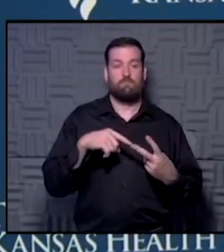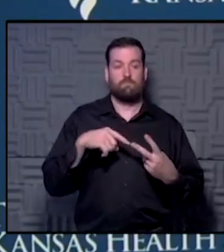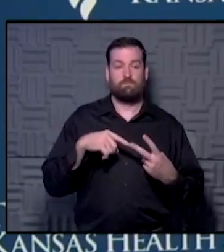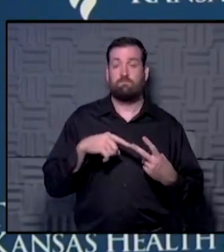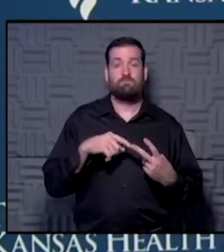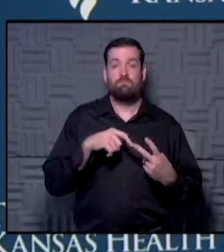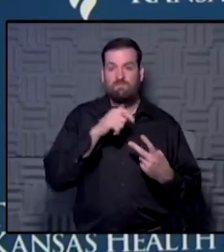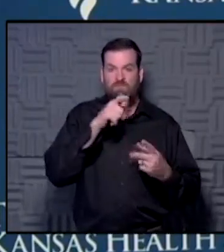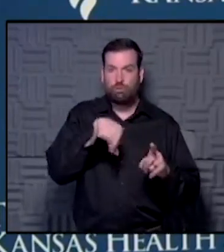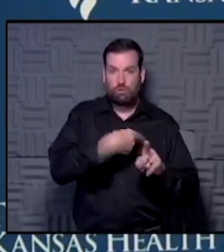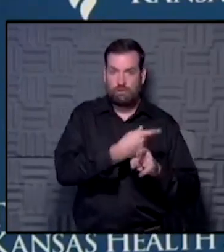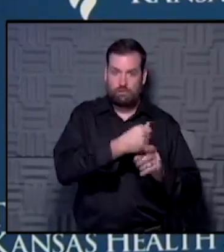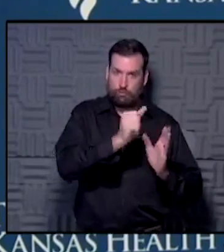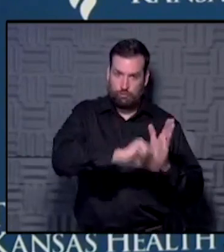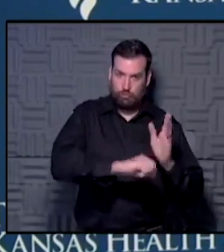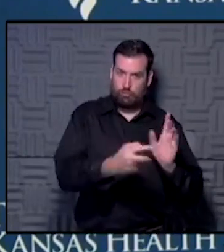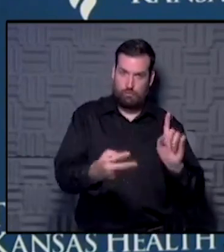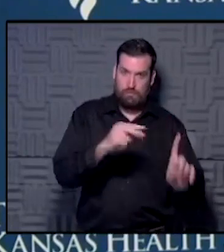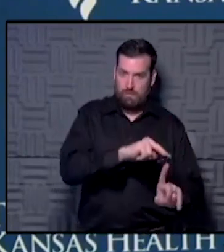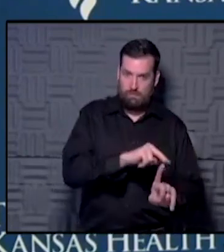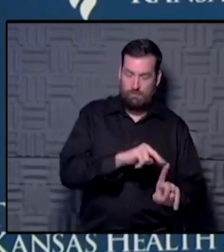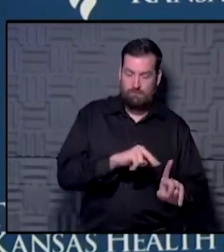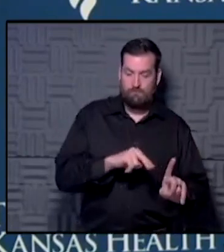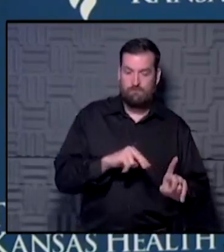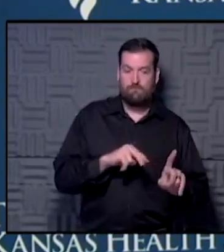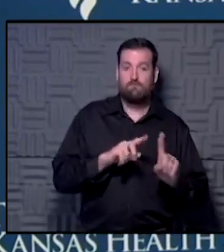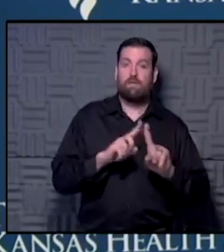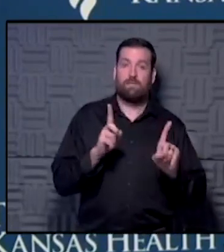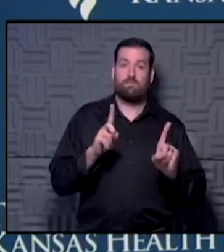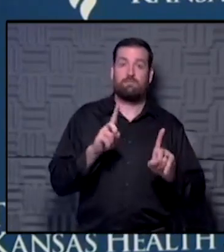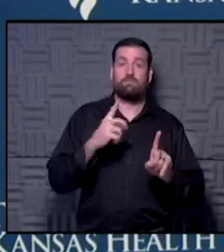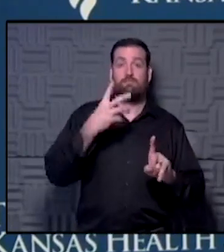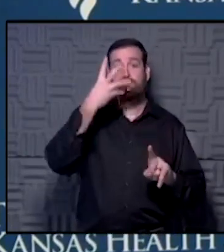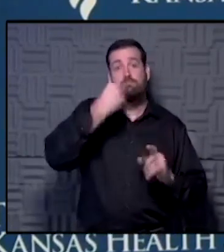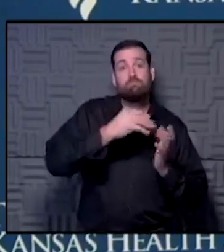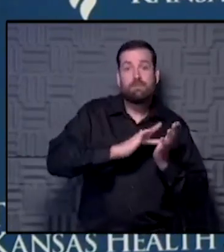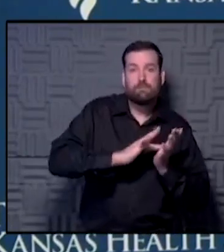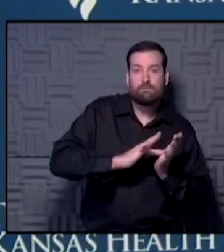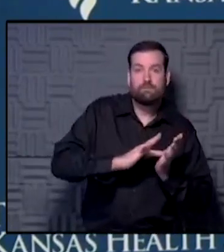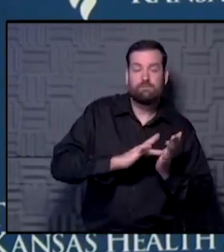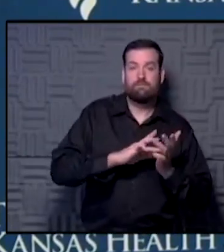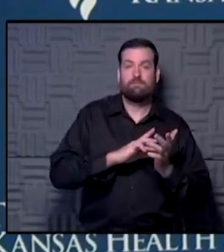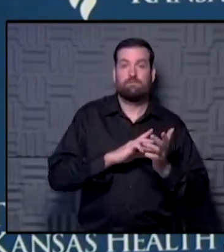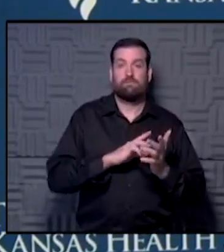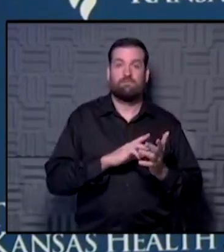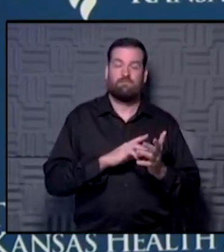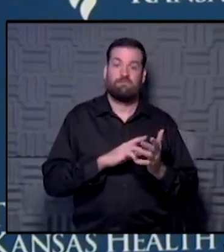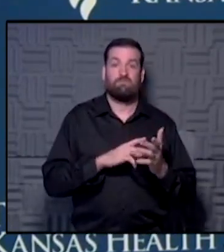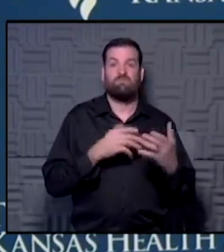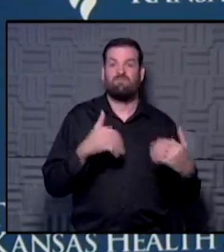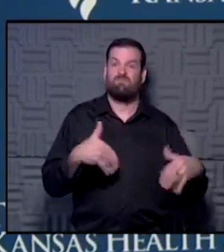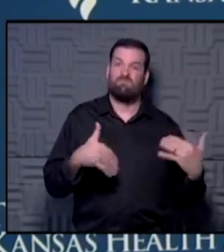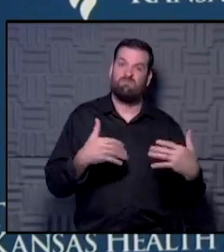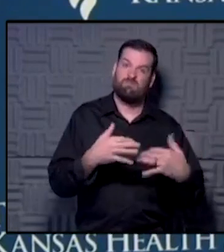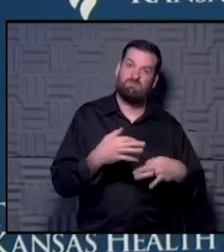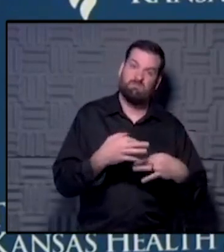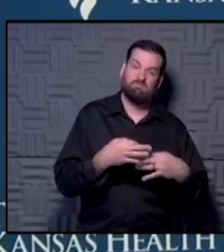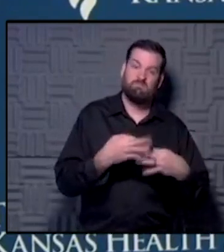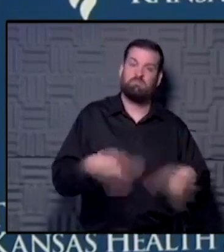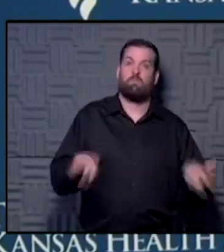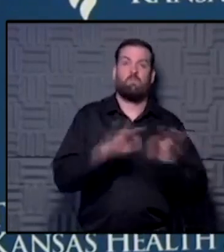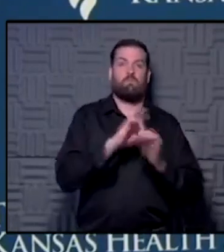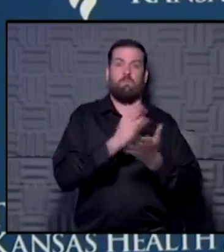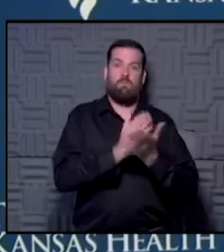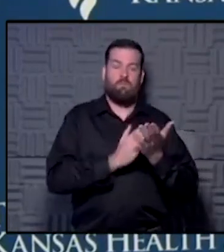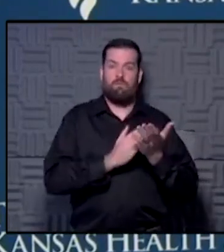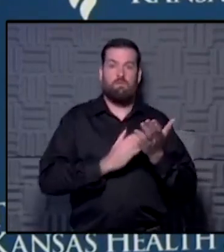not just from the surgical side of things, but anesthesia has a very big part of how